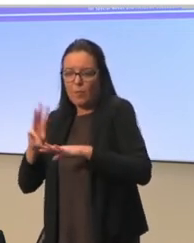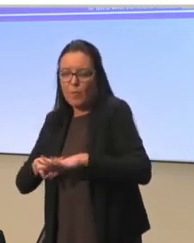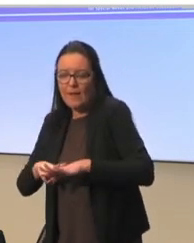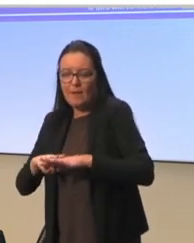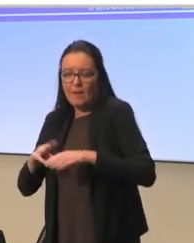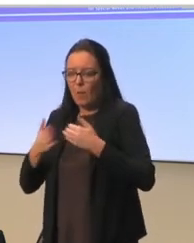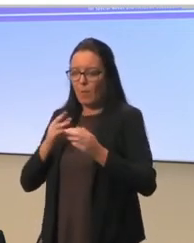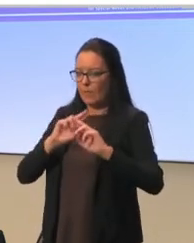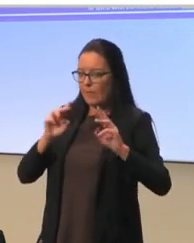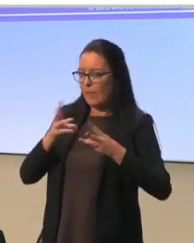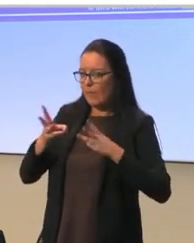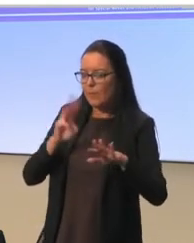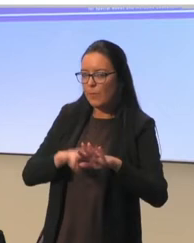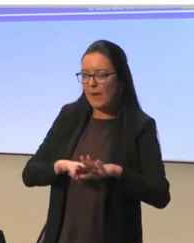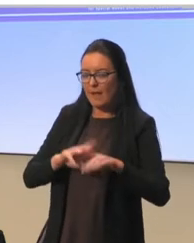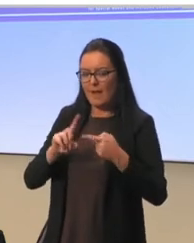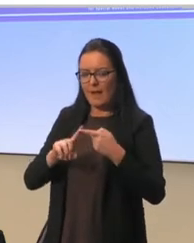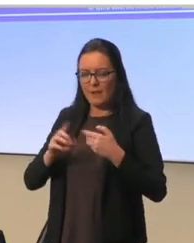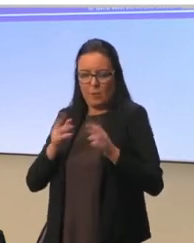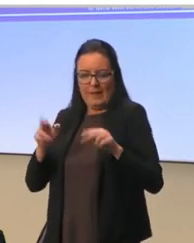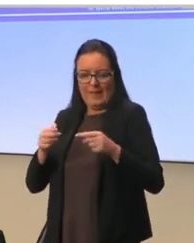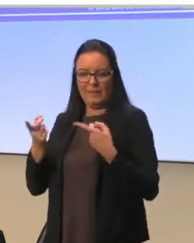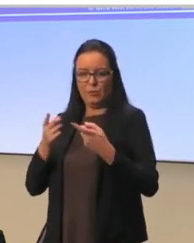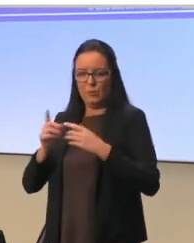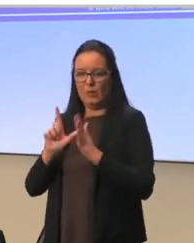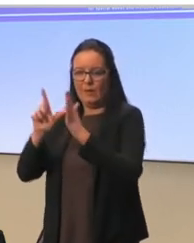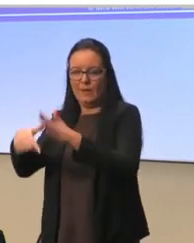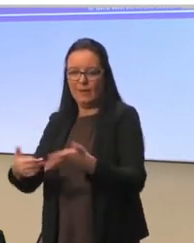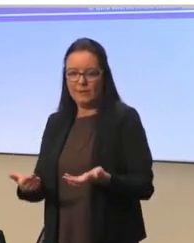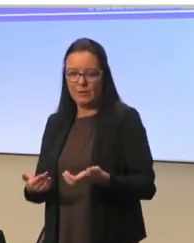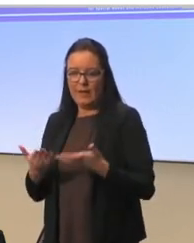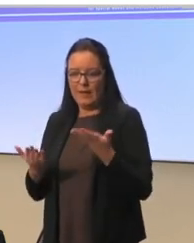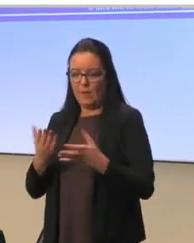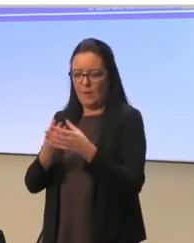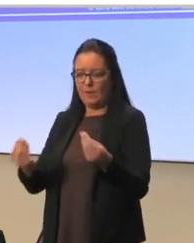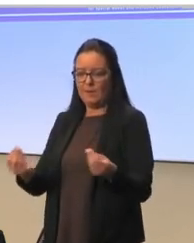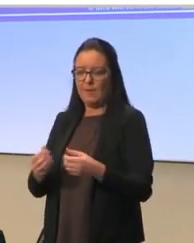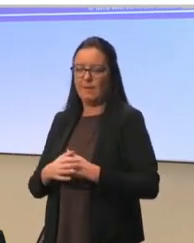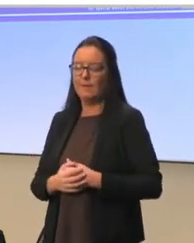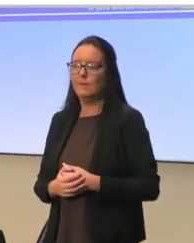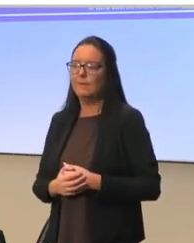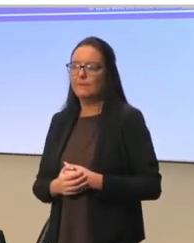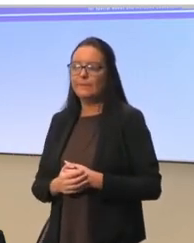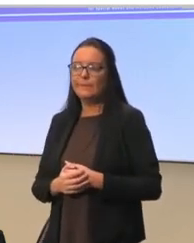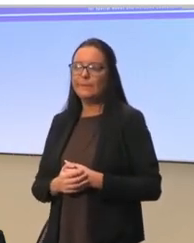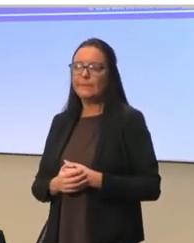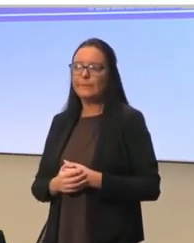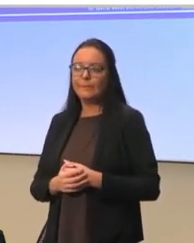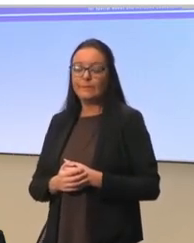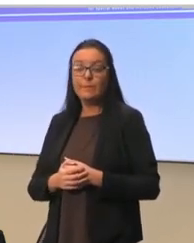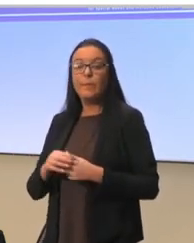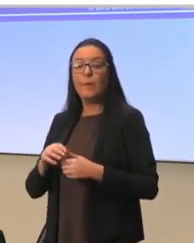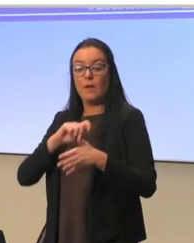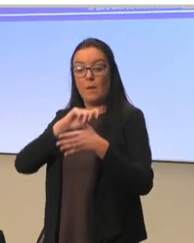could address later on. So, yes, the project